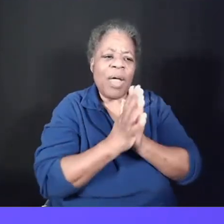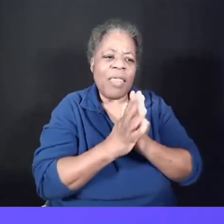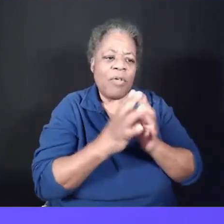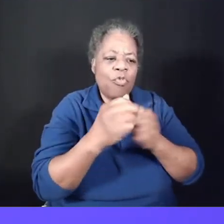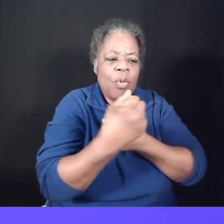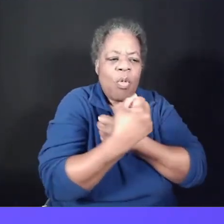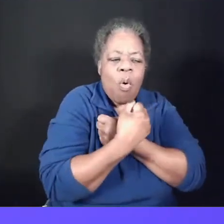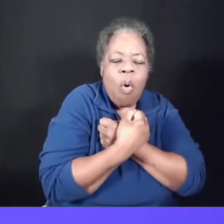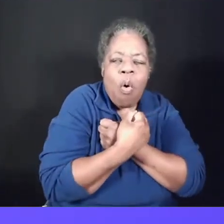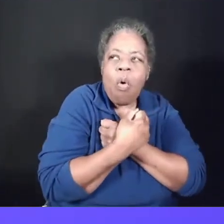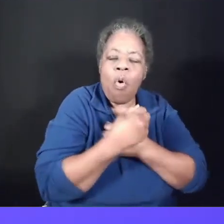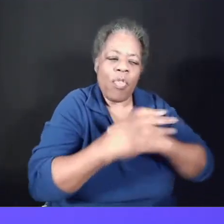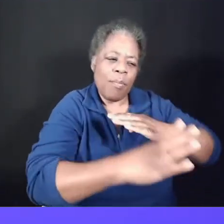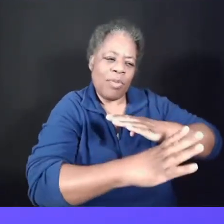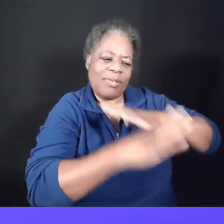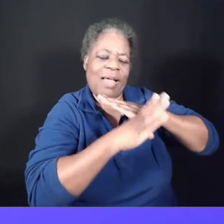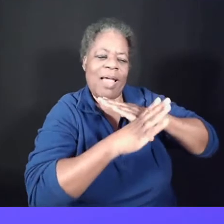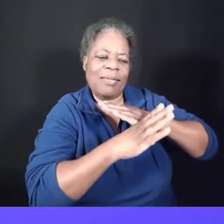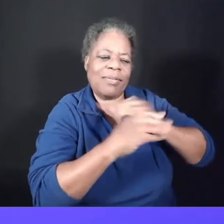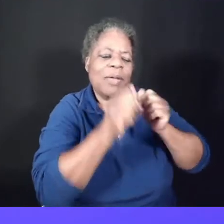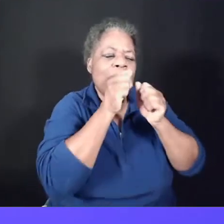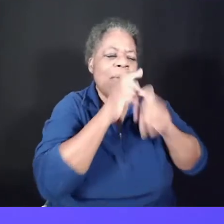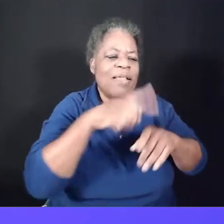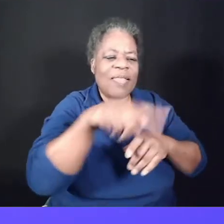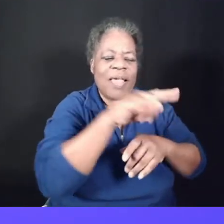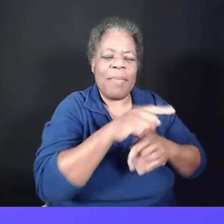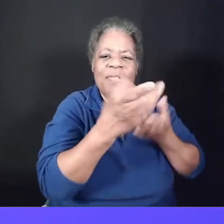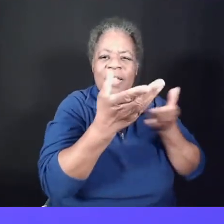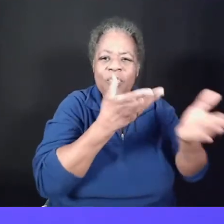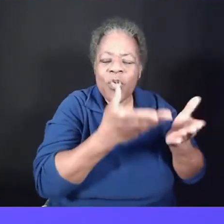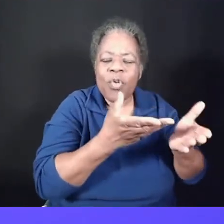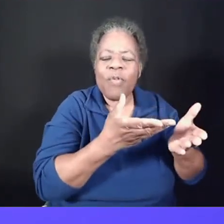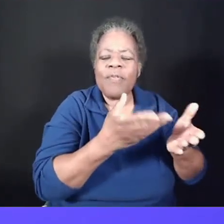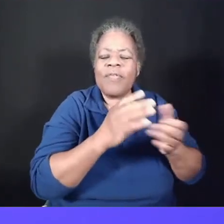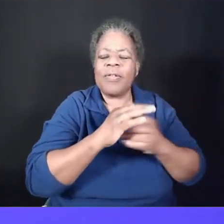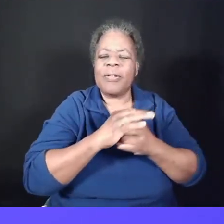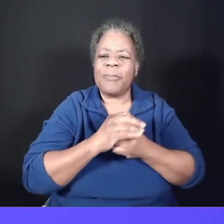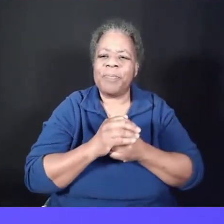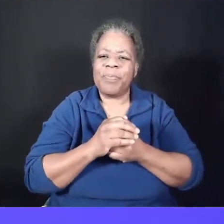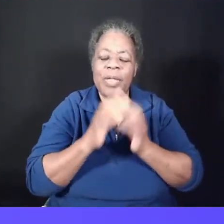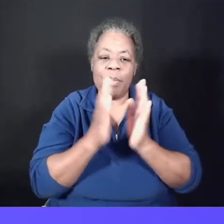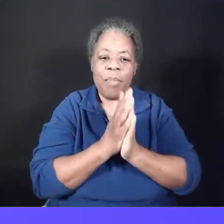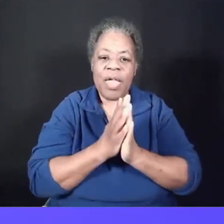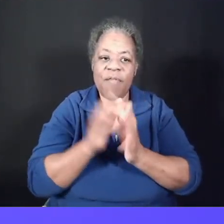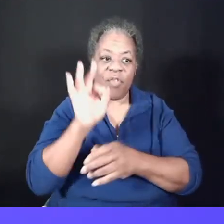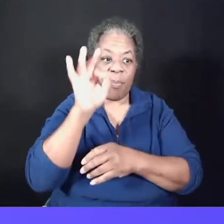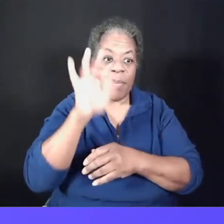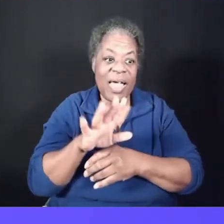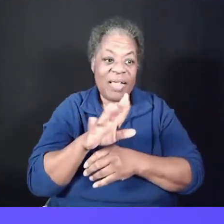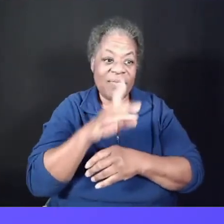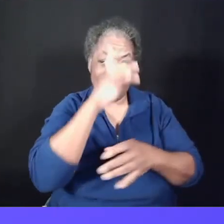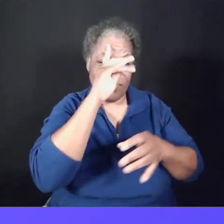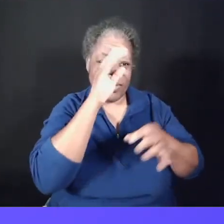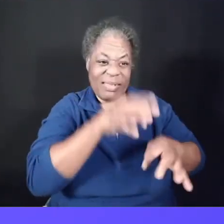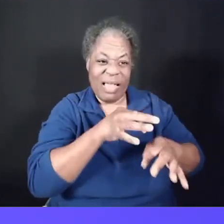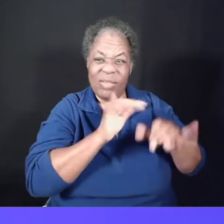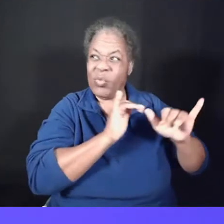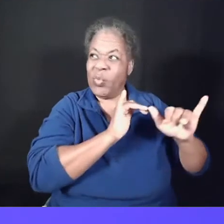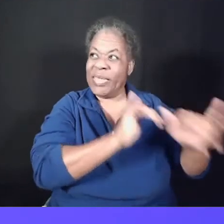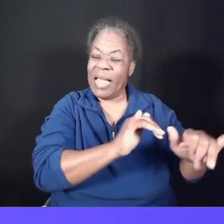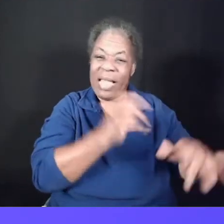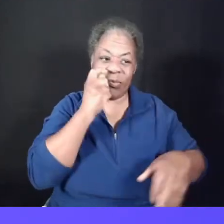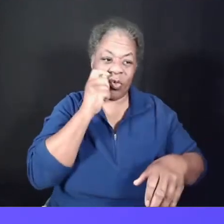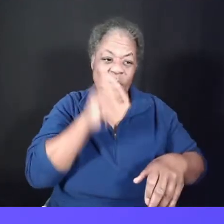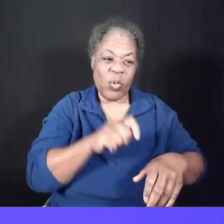as they serve, even as they themselves suffer. We pray for pastors who have chosen to remain behind, to shepherd people